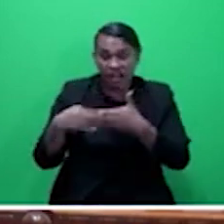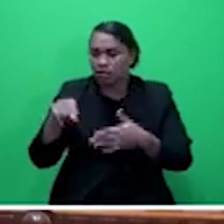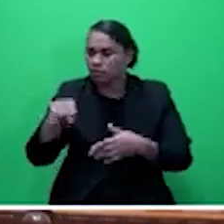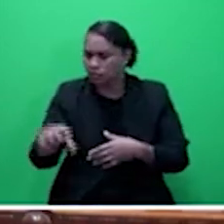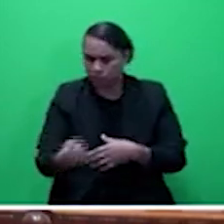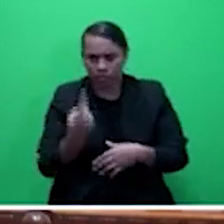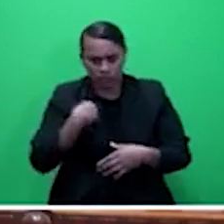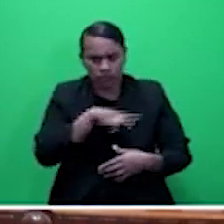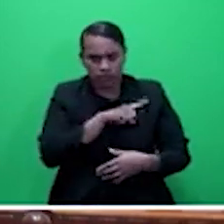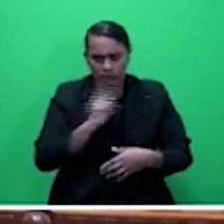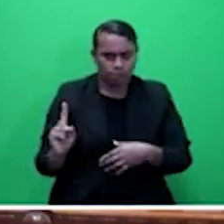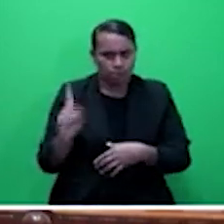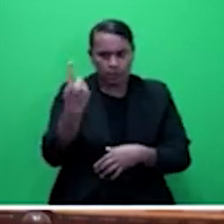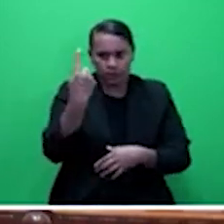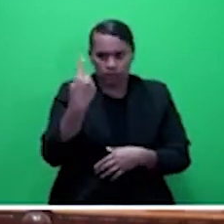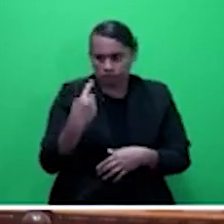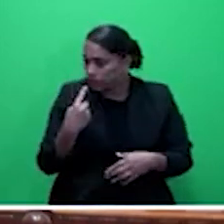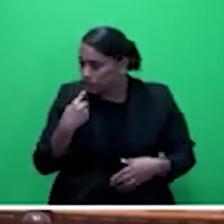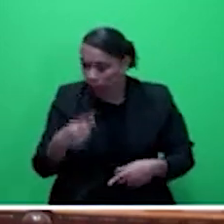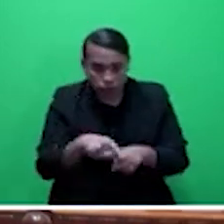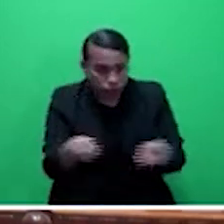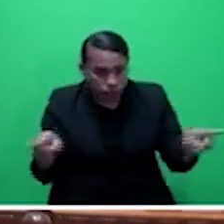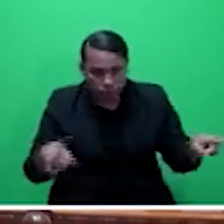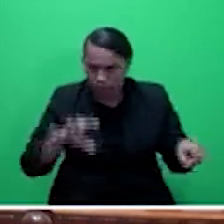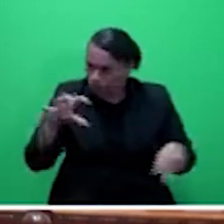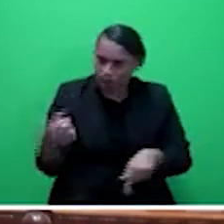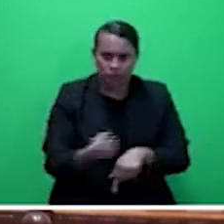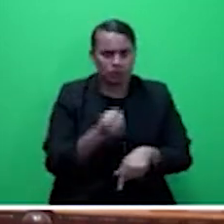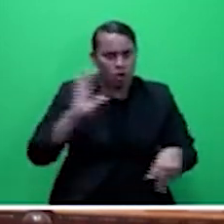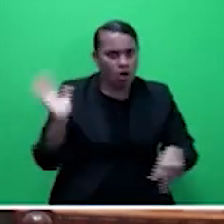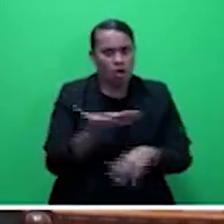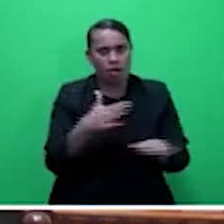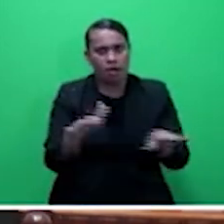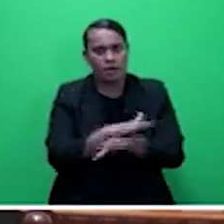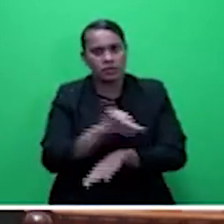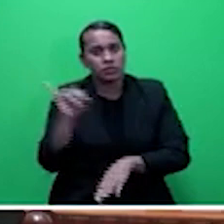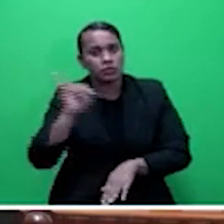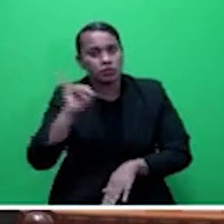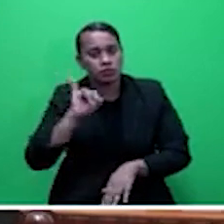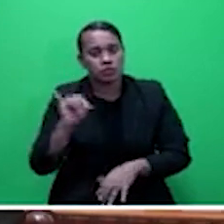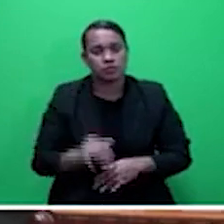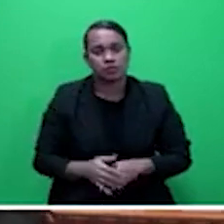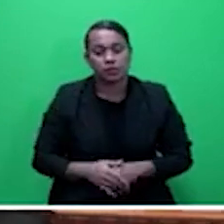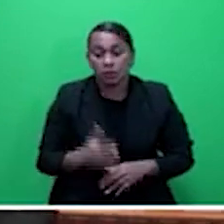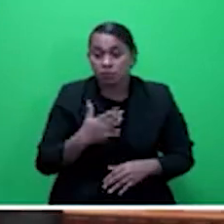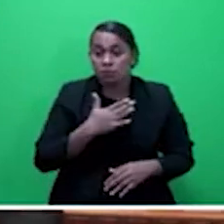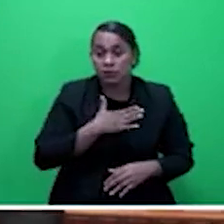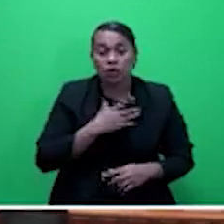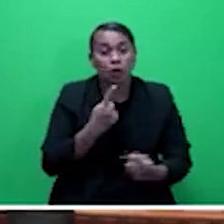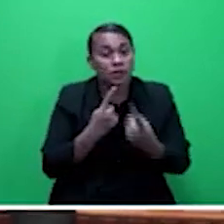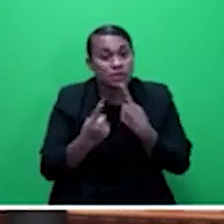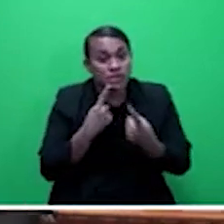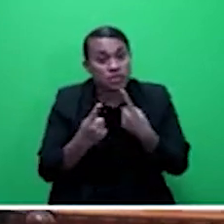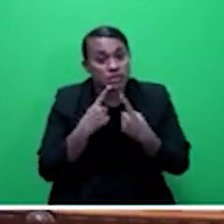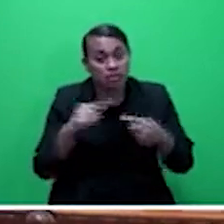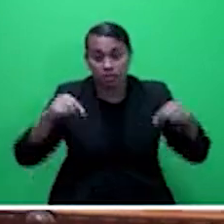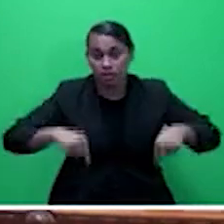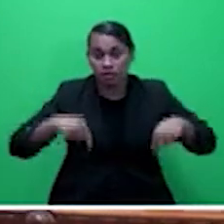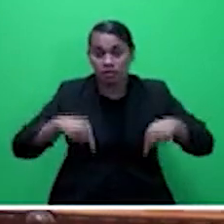must be compulsory for everyone. Honorable Speaker, that is my contribution on this. And I, again,